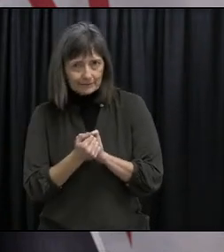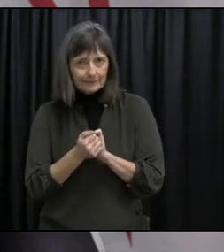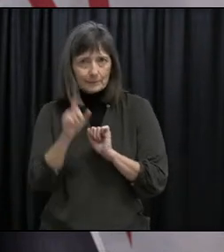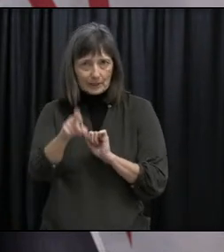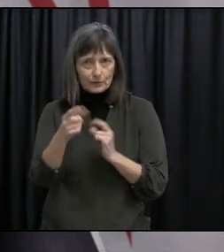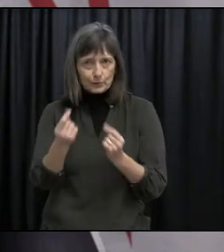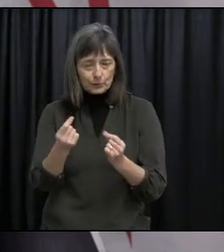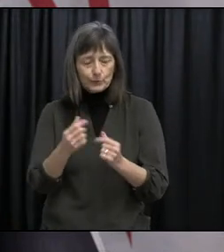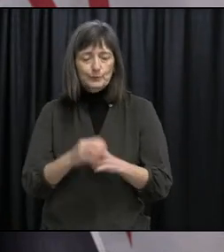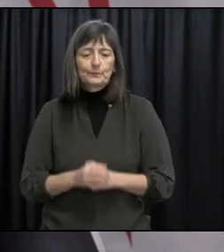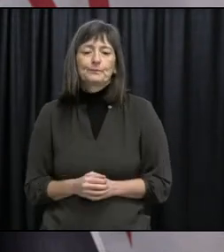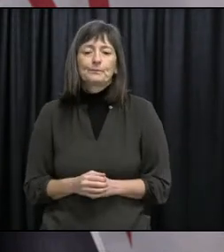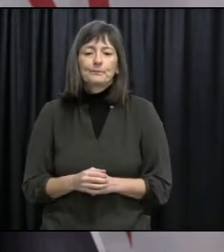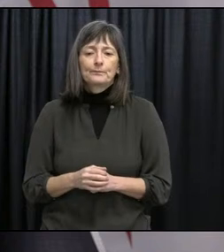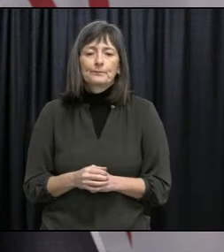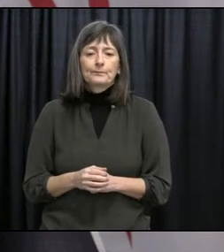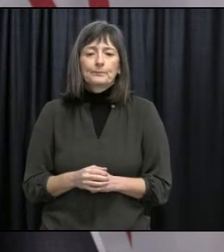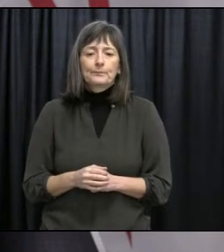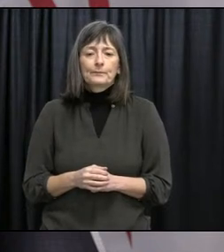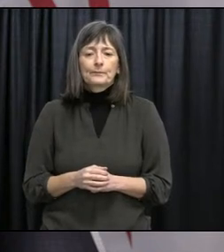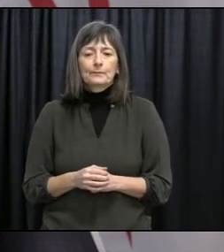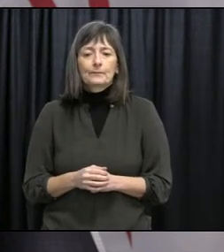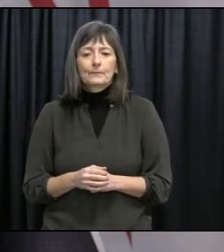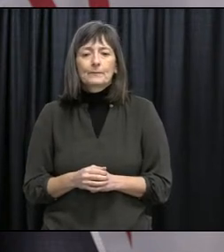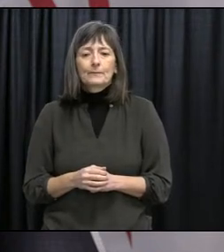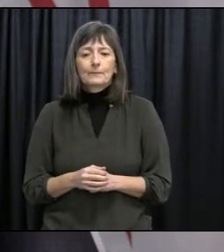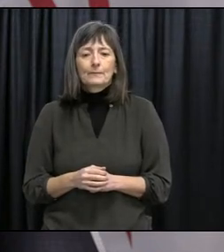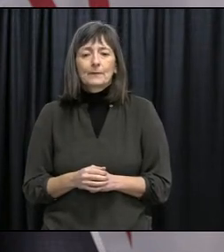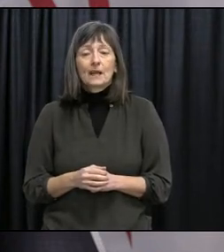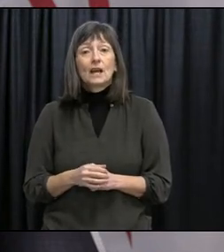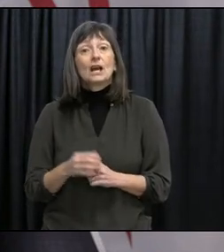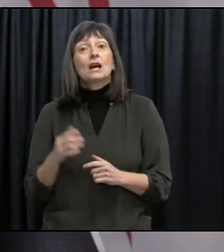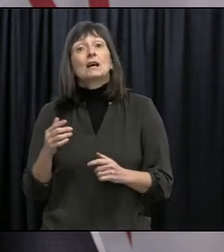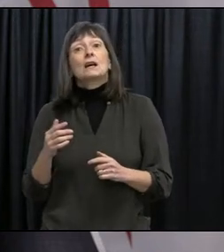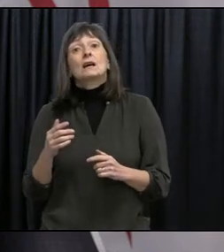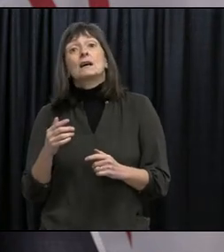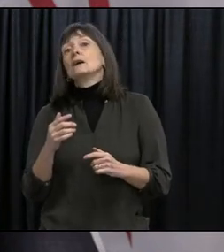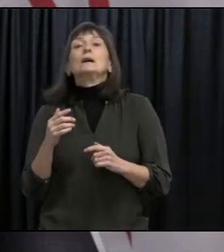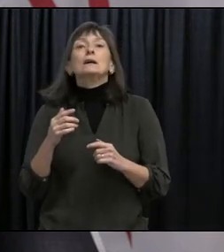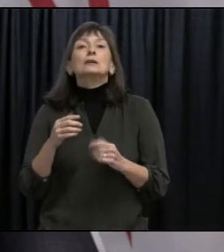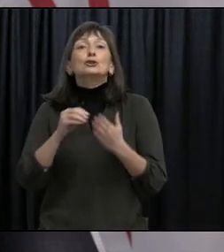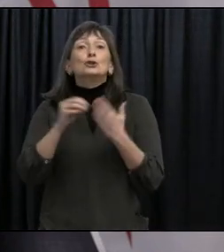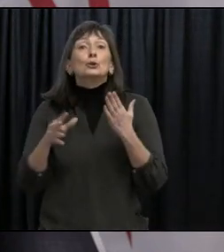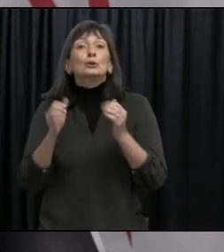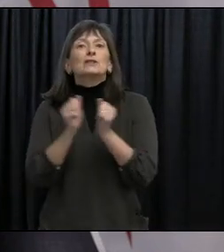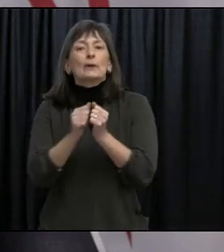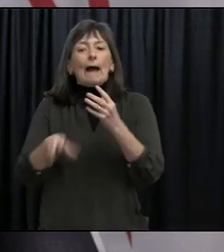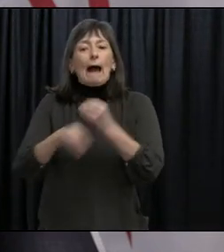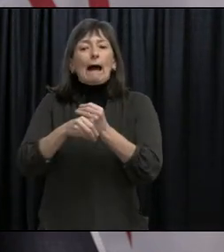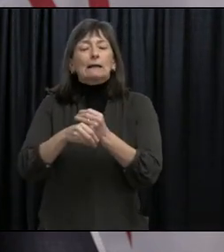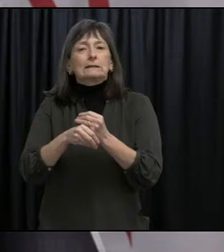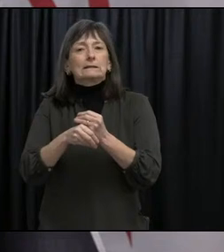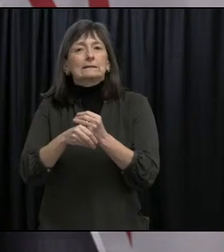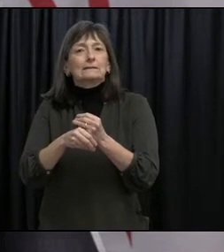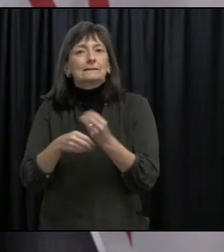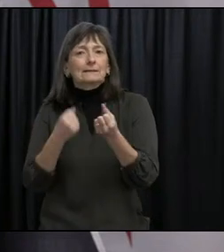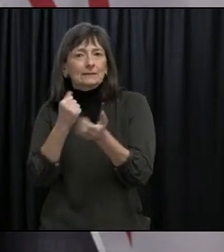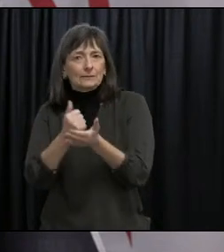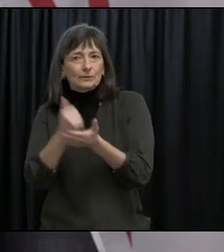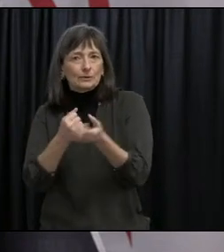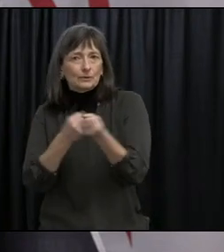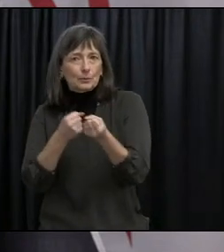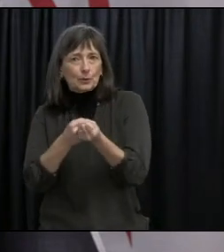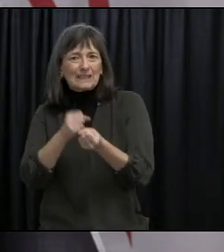and the COVID-19 variant is the plan to have students with complex needs in the school environment with their support teams in place.